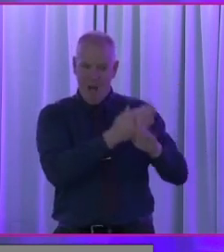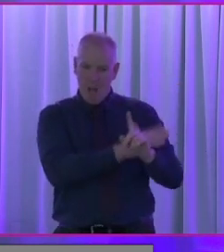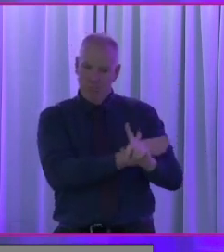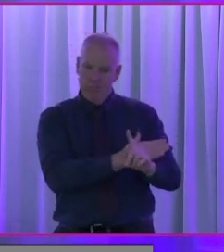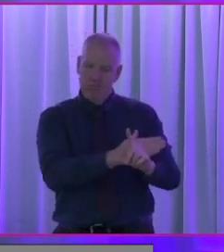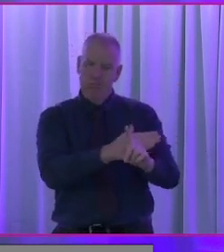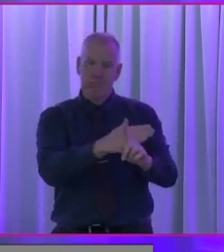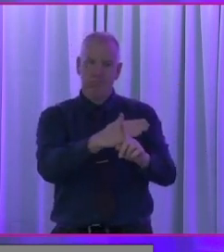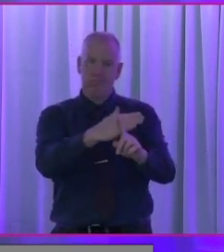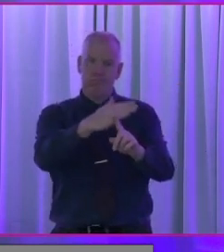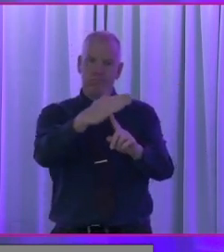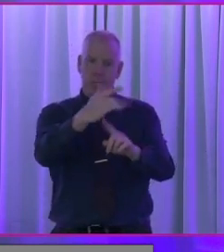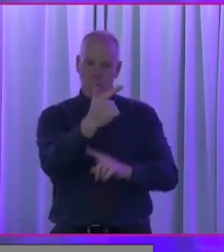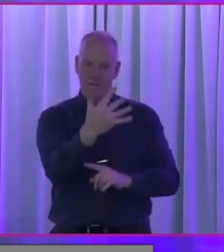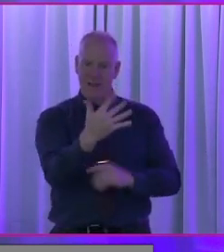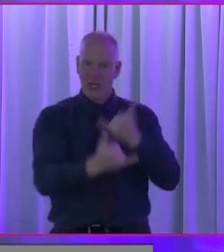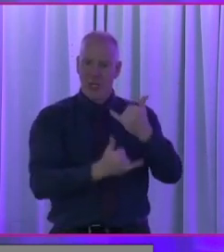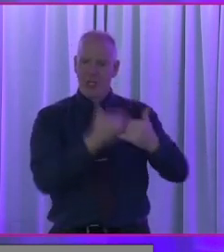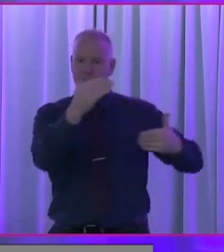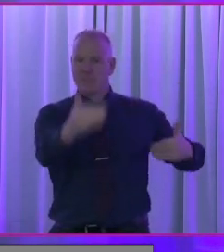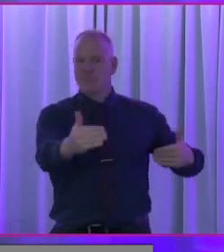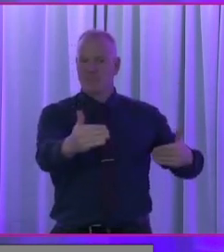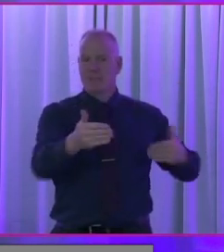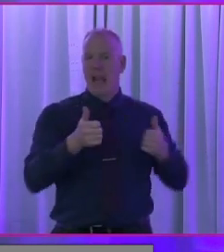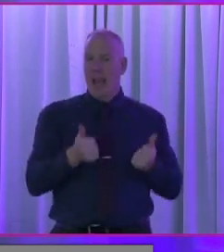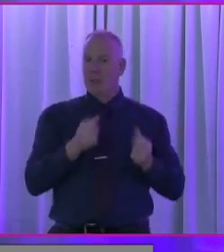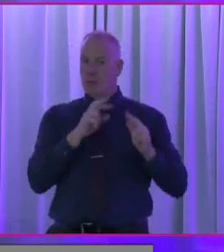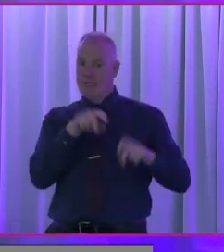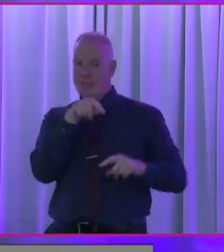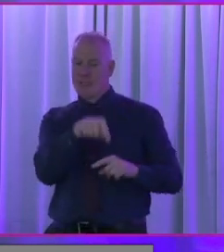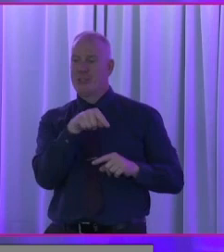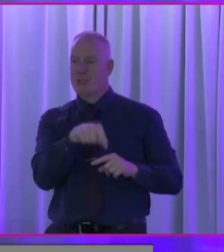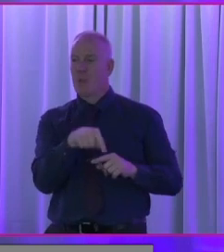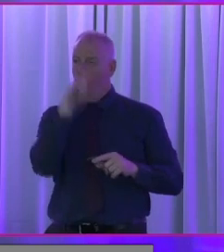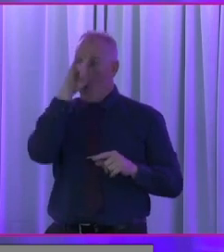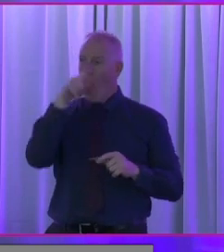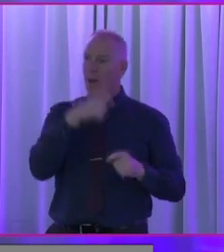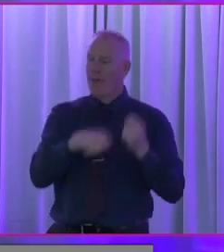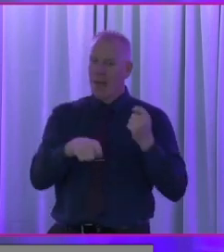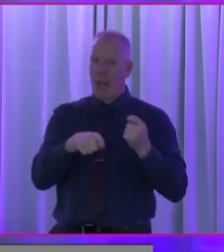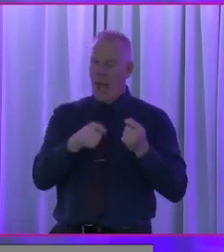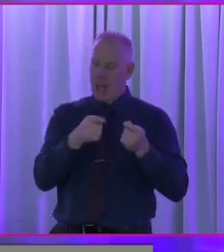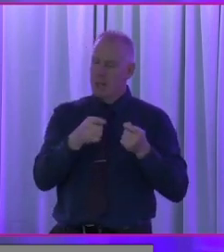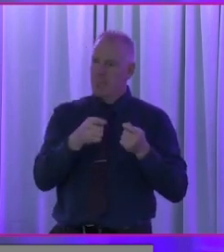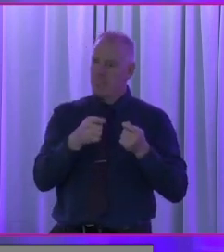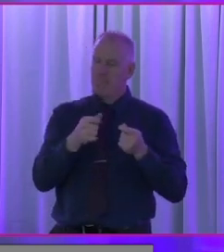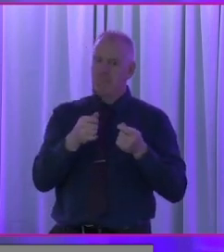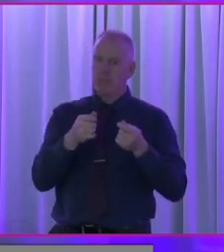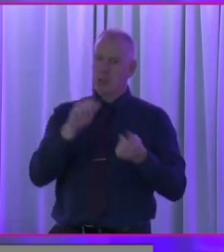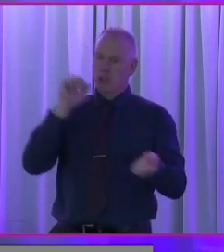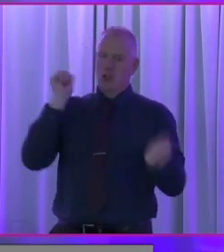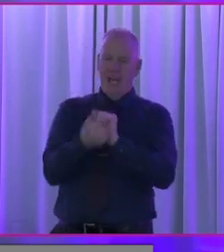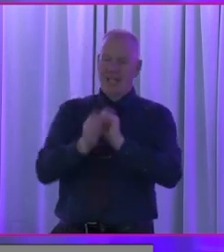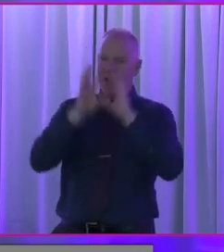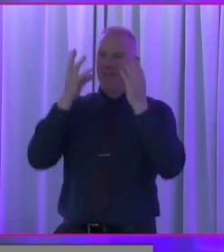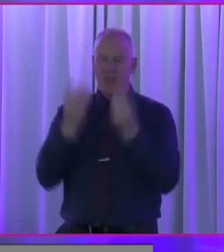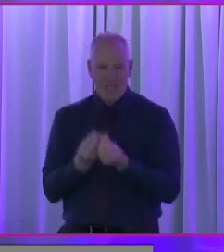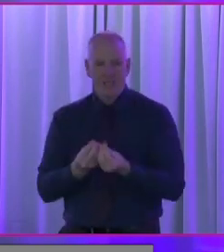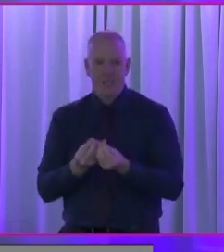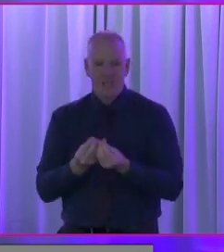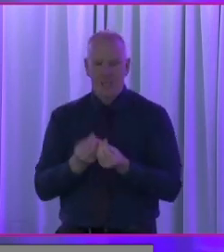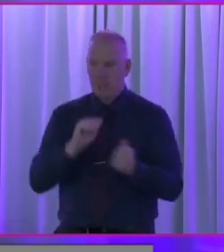in this area. Our ability to do research in this area, we hope to blow the doors off here and provide